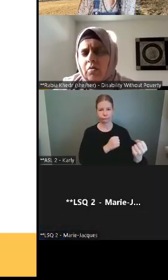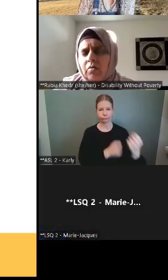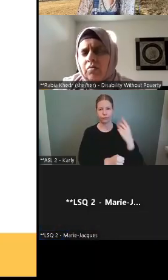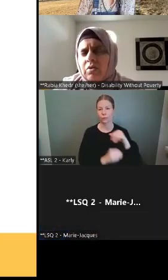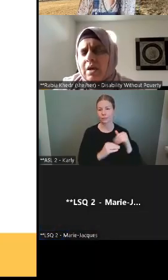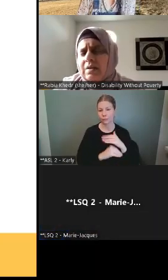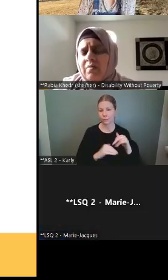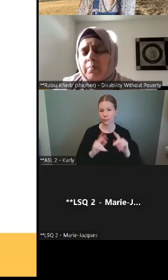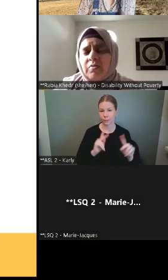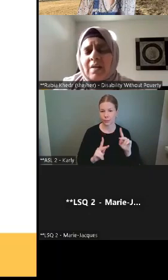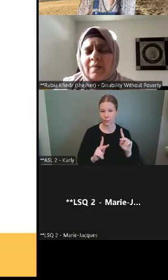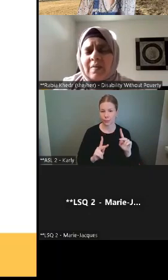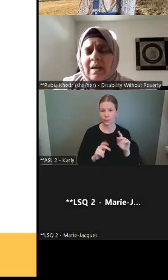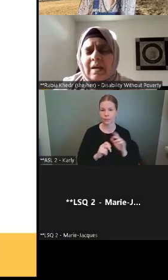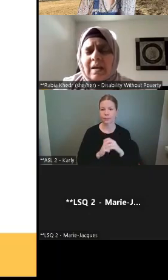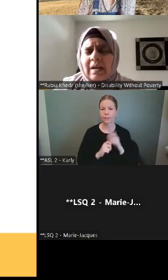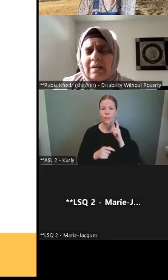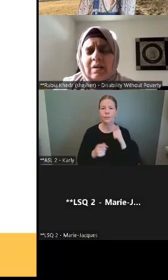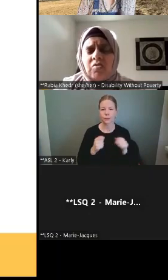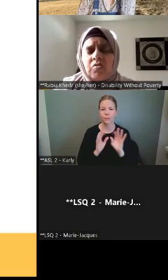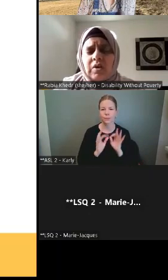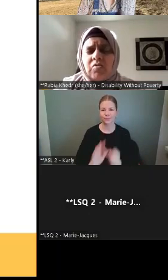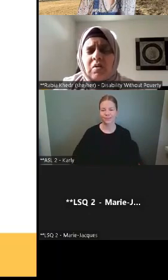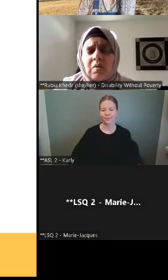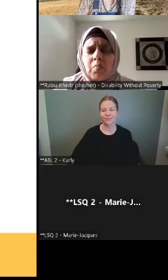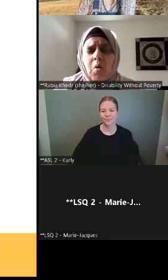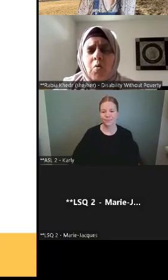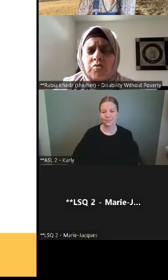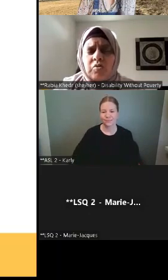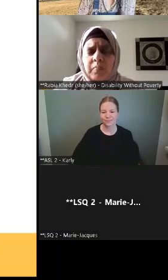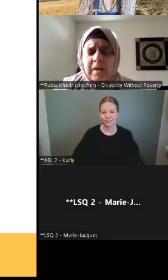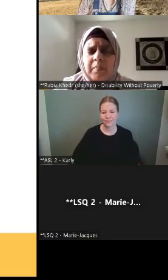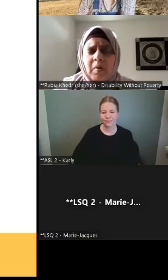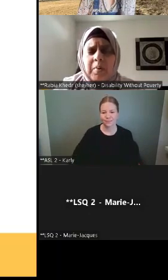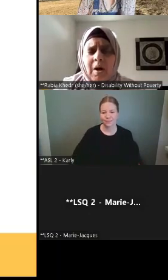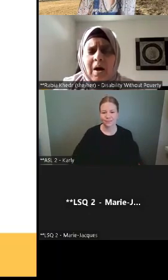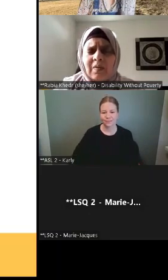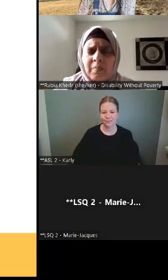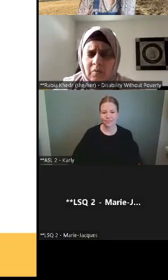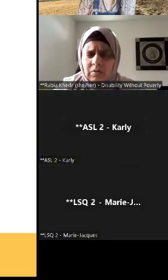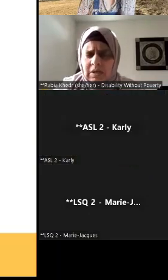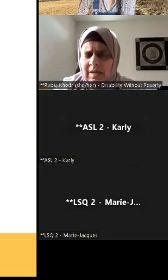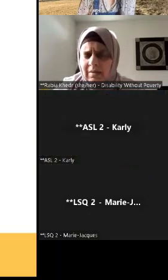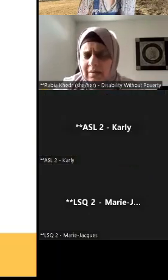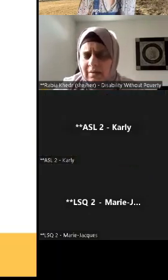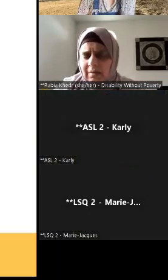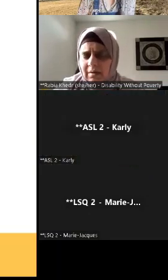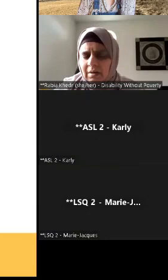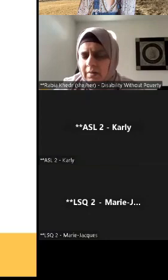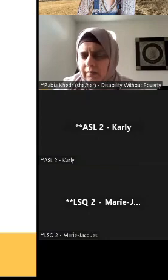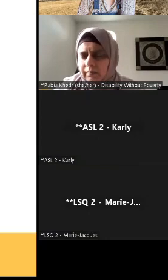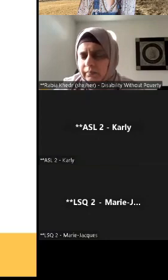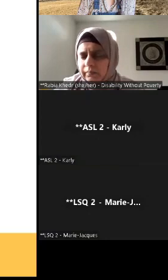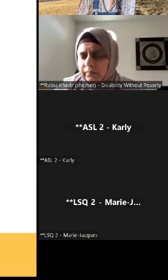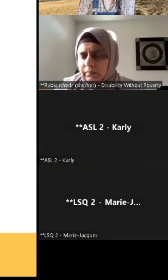so 97 say it needs to reach the most people possible who need it